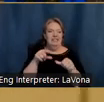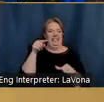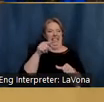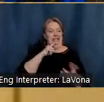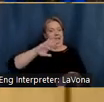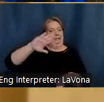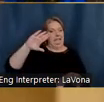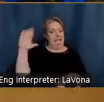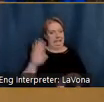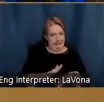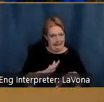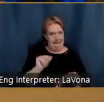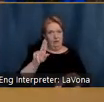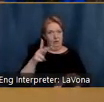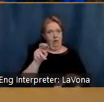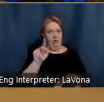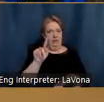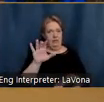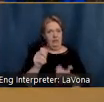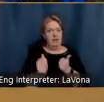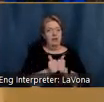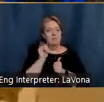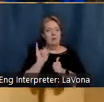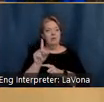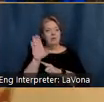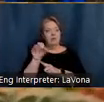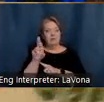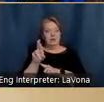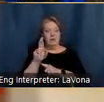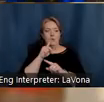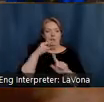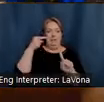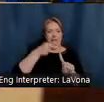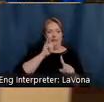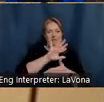house, as most of the decor is time period specific.